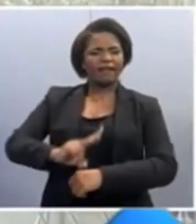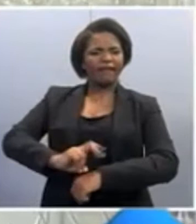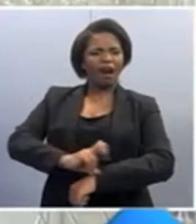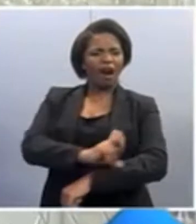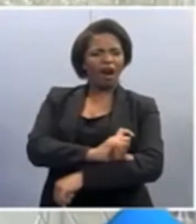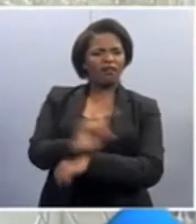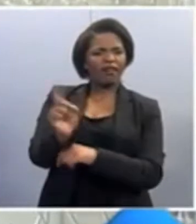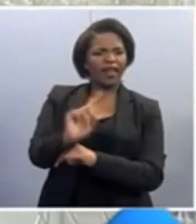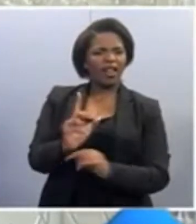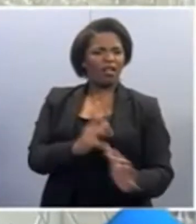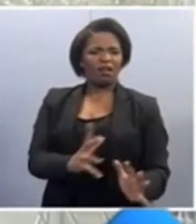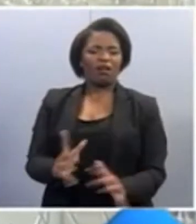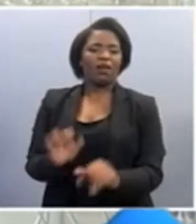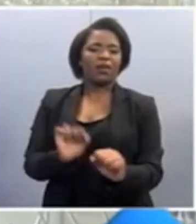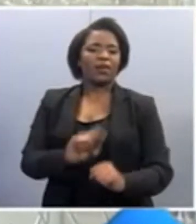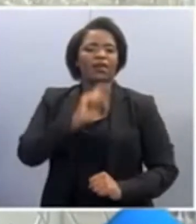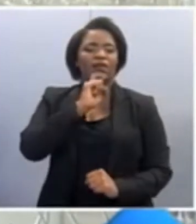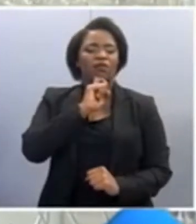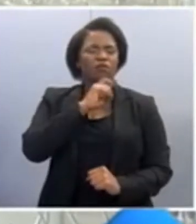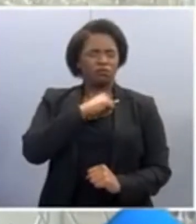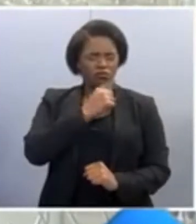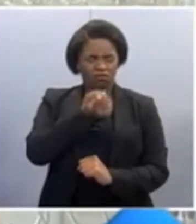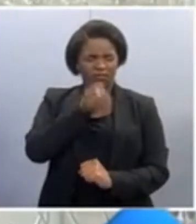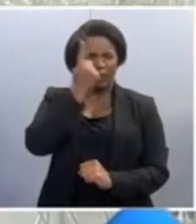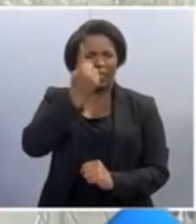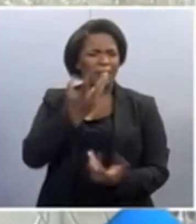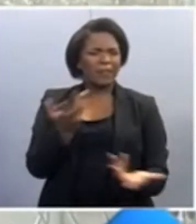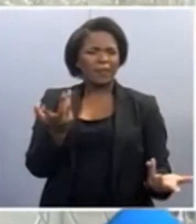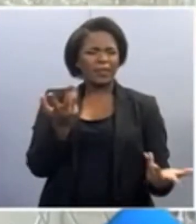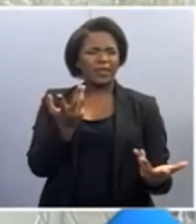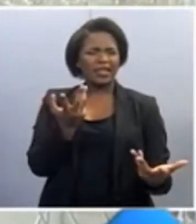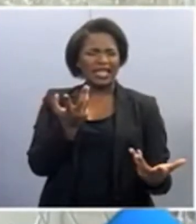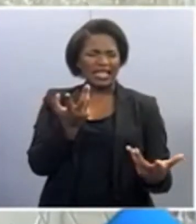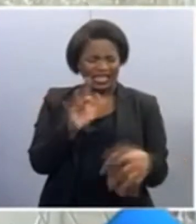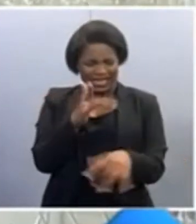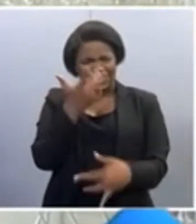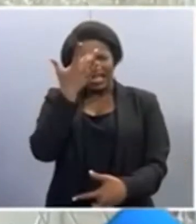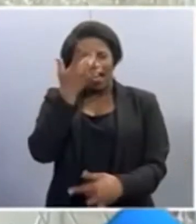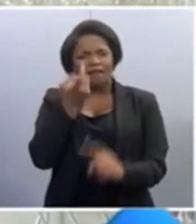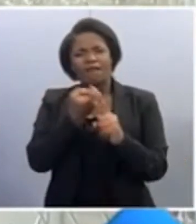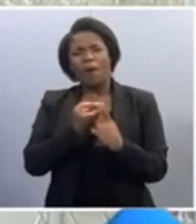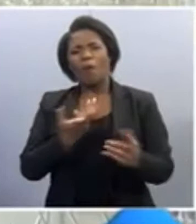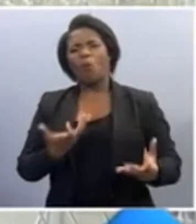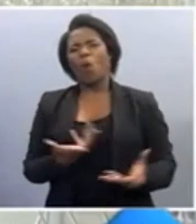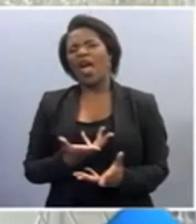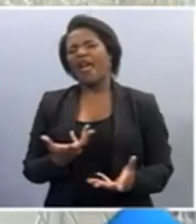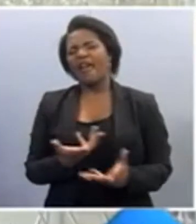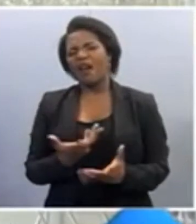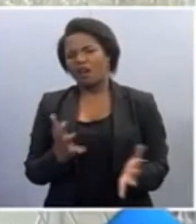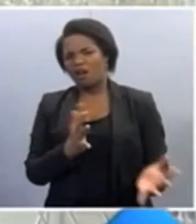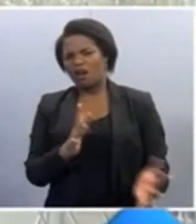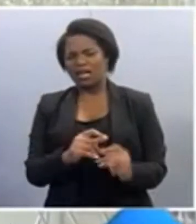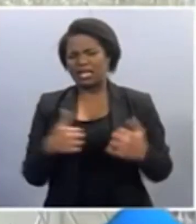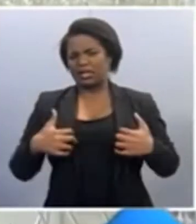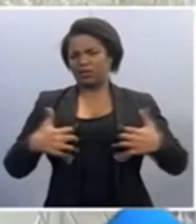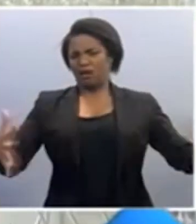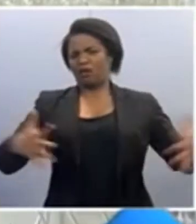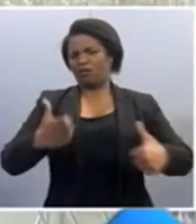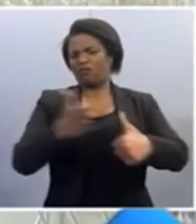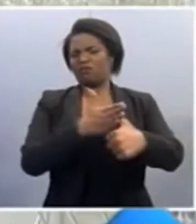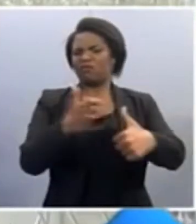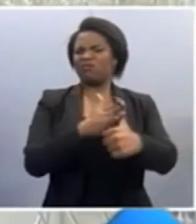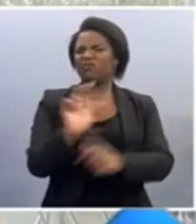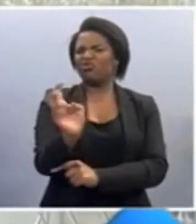DNA, and we can use that to understand where the genes come from. But a lot of times we can use that to understand, for example,